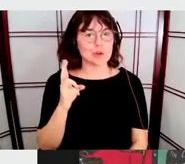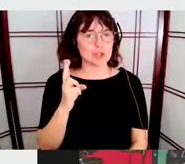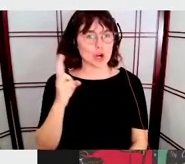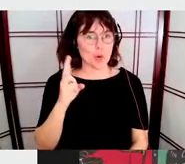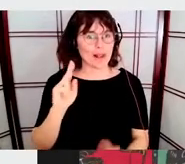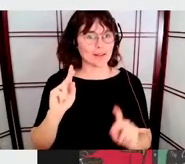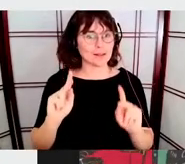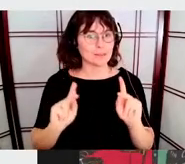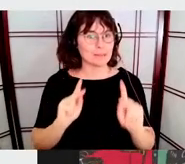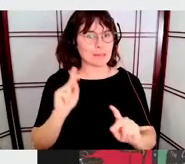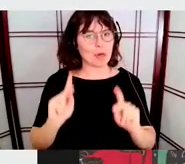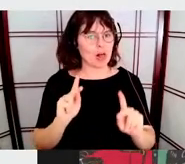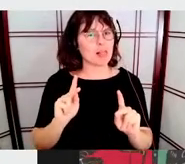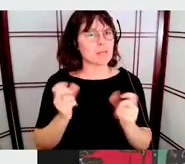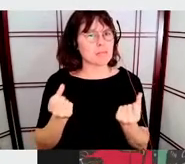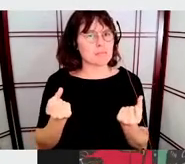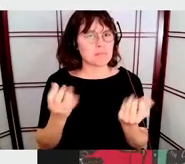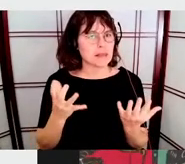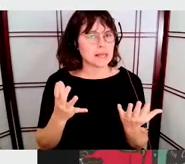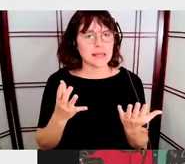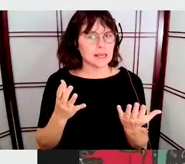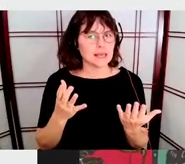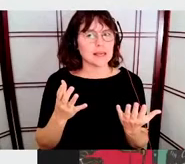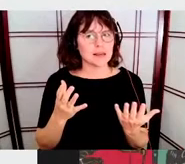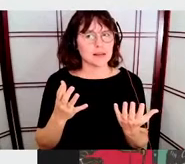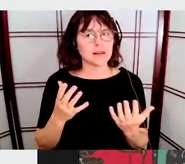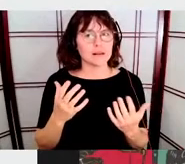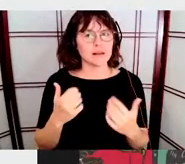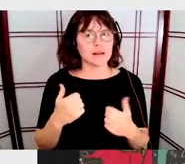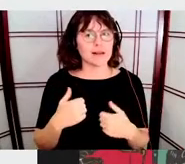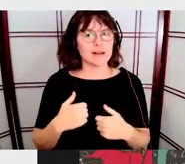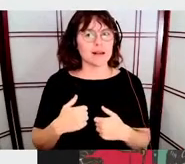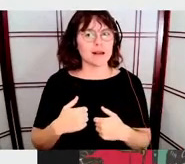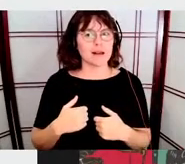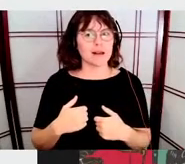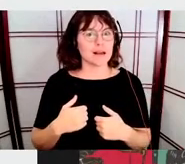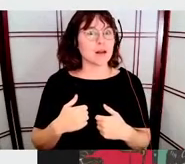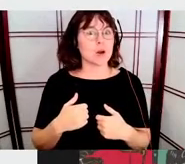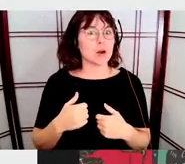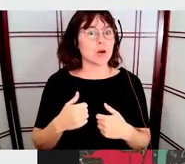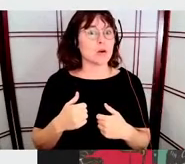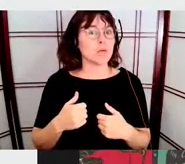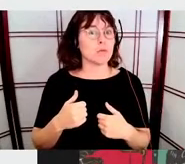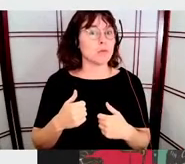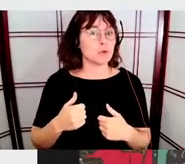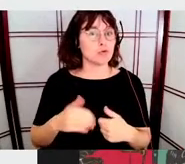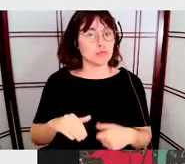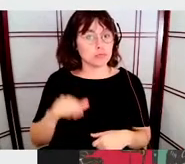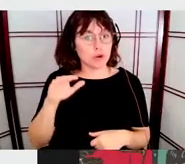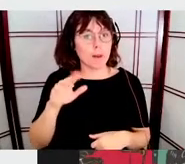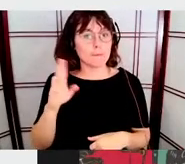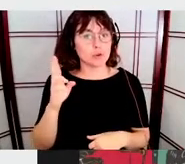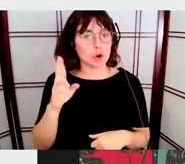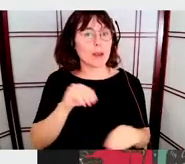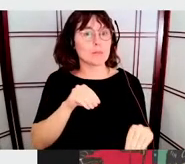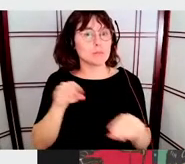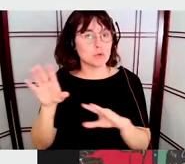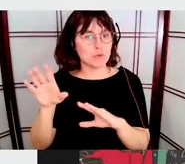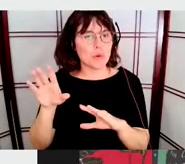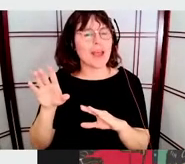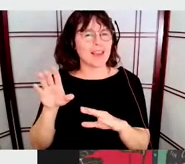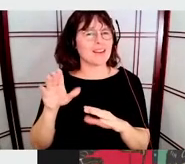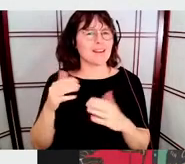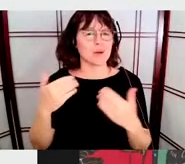but they achieved an outstanding work. And here we are saying what is called a carte.